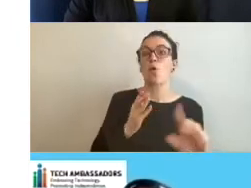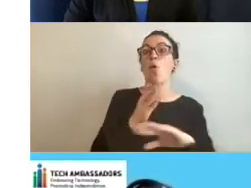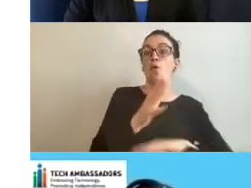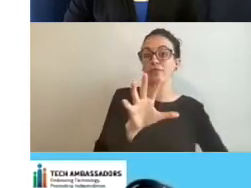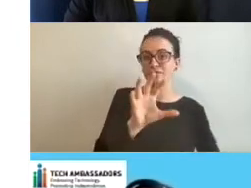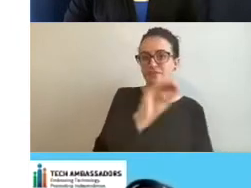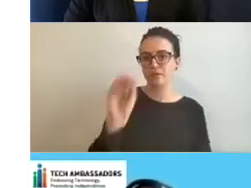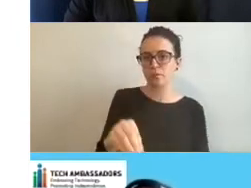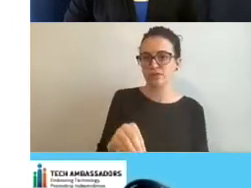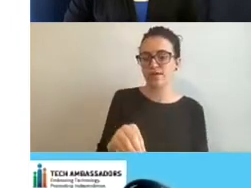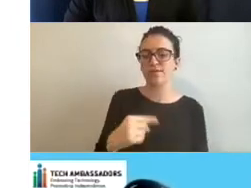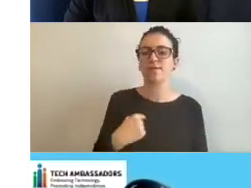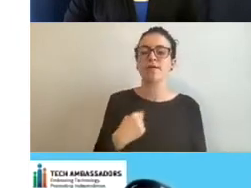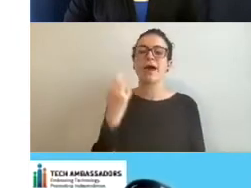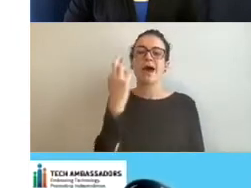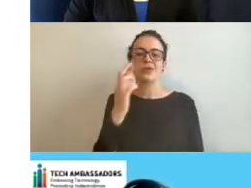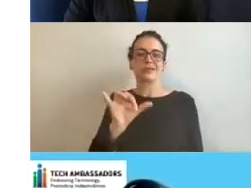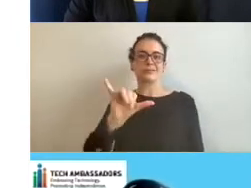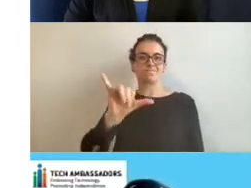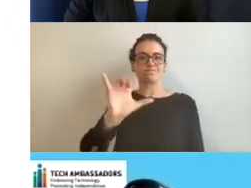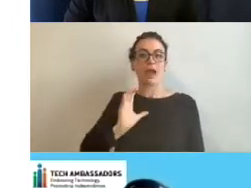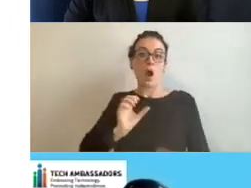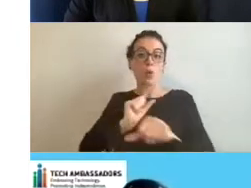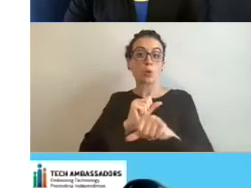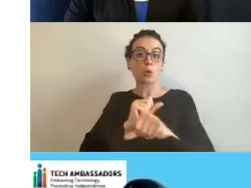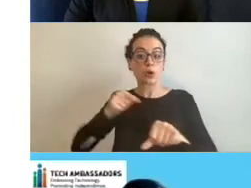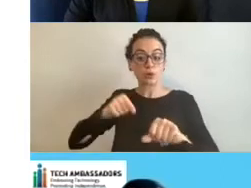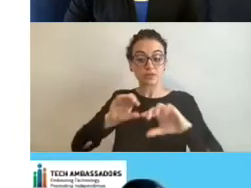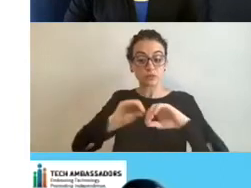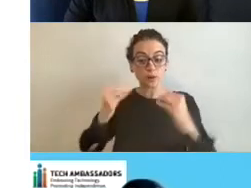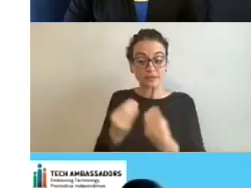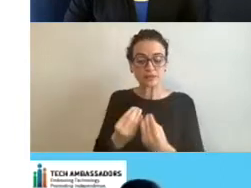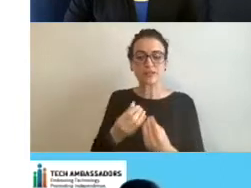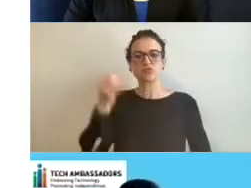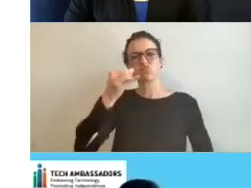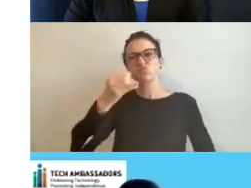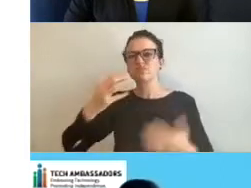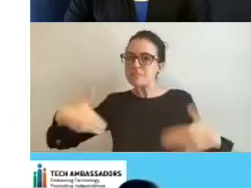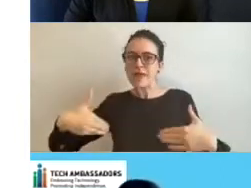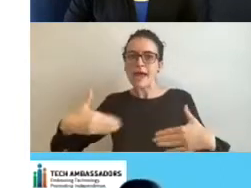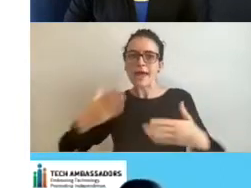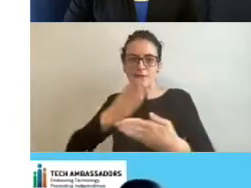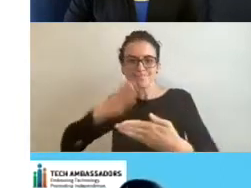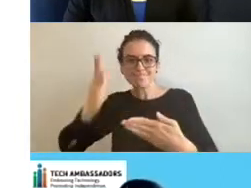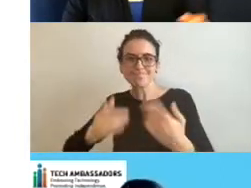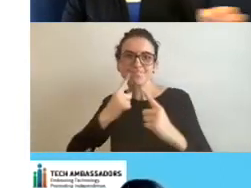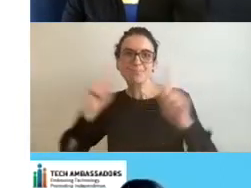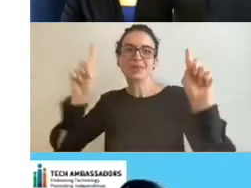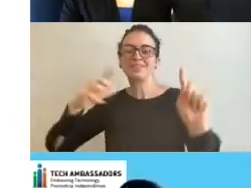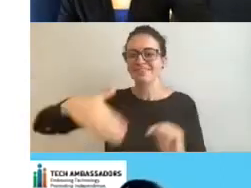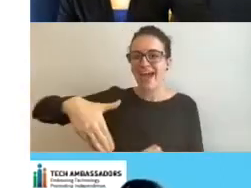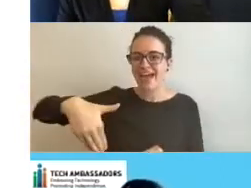our work is not done. There's still a lot to do. Um, and a lot of folks that need the